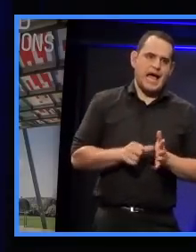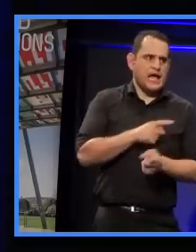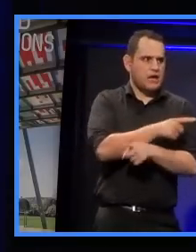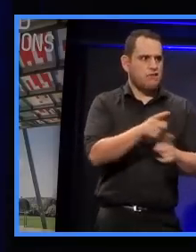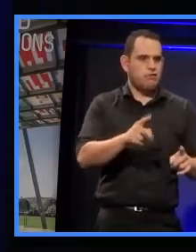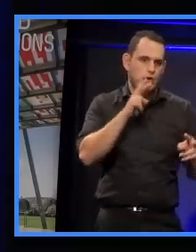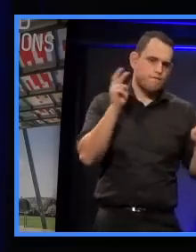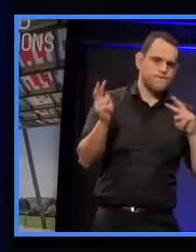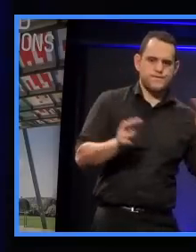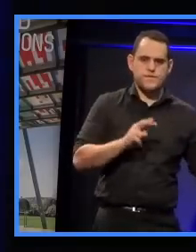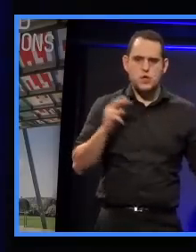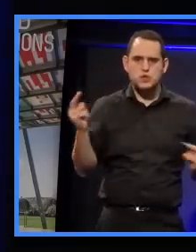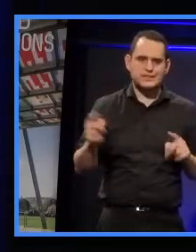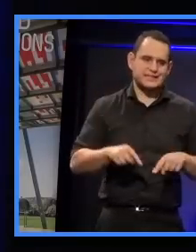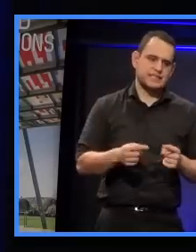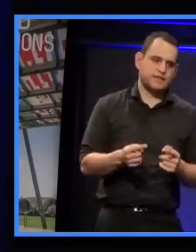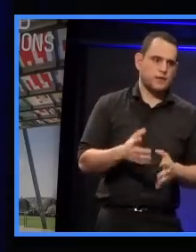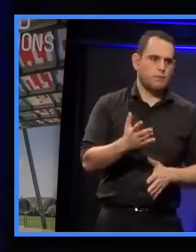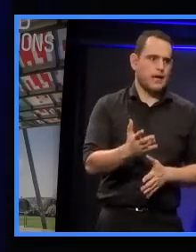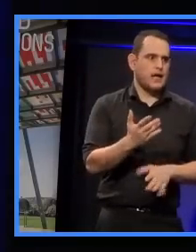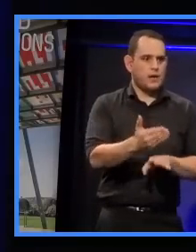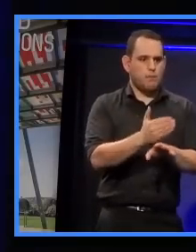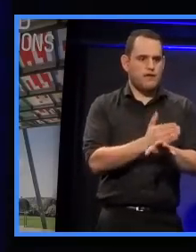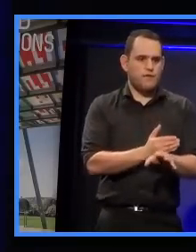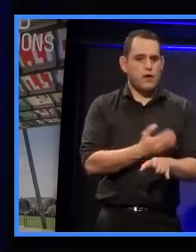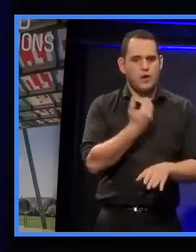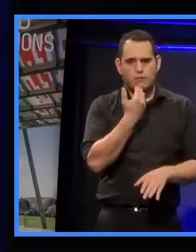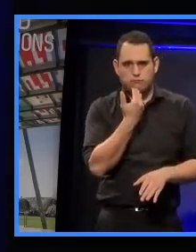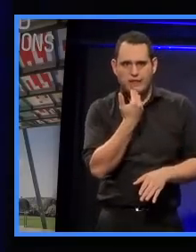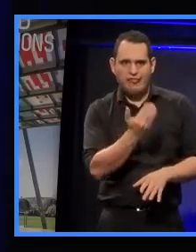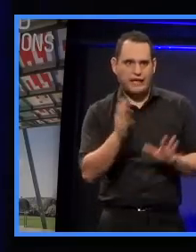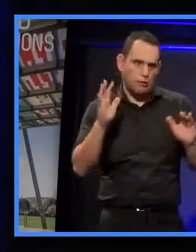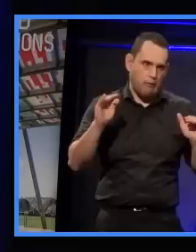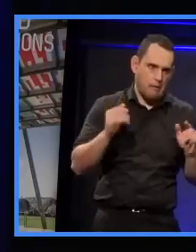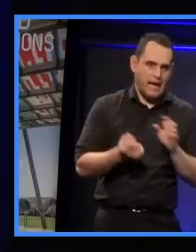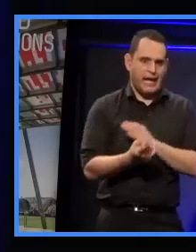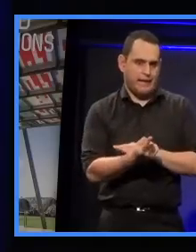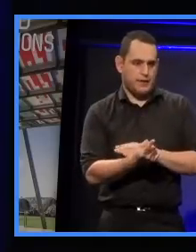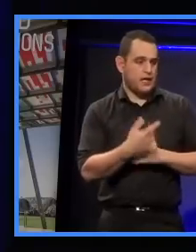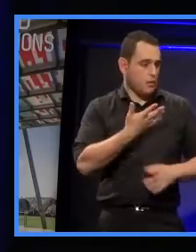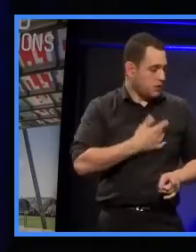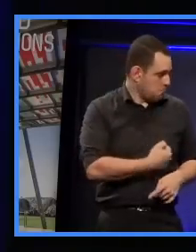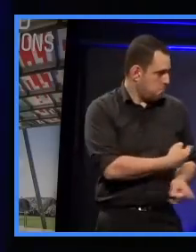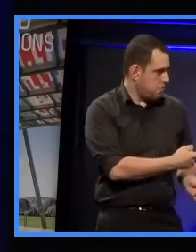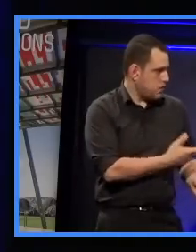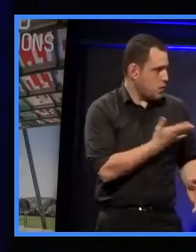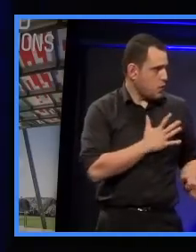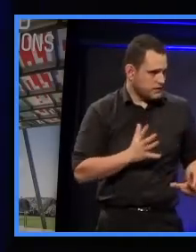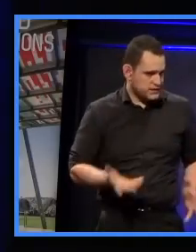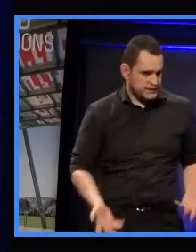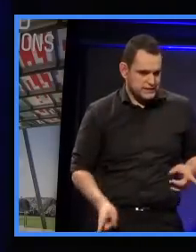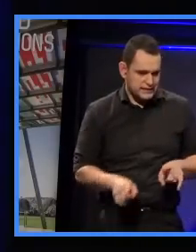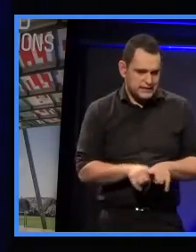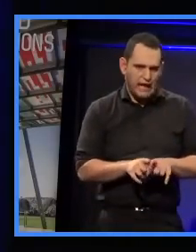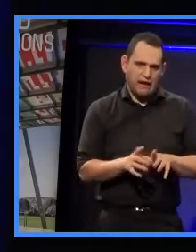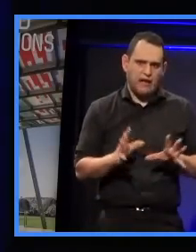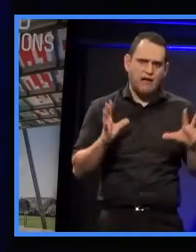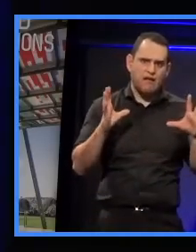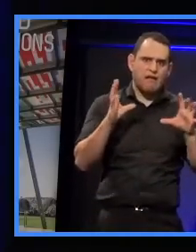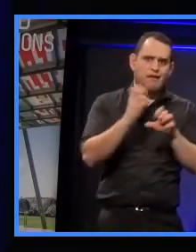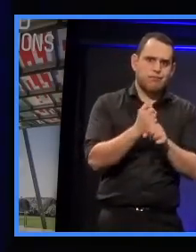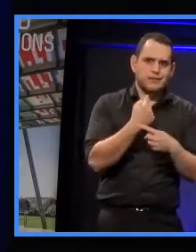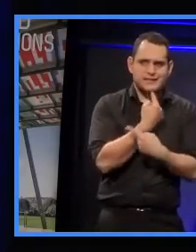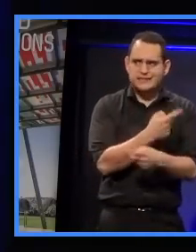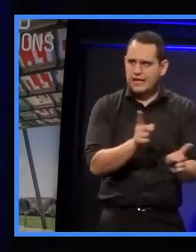everyone's views. But before we sort of ask Patrick to give the vote of thanks, I mean, would any of you like to sort of give a final sort of